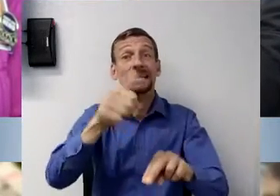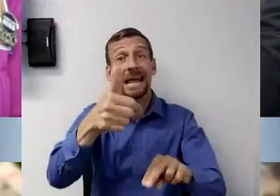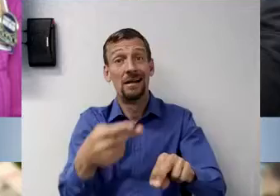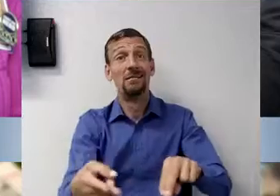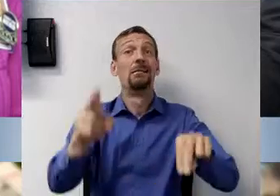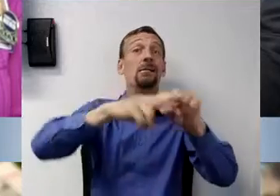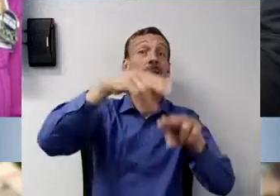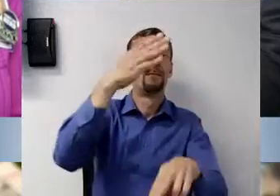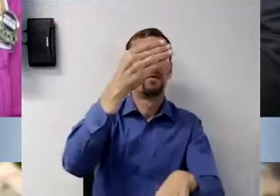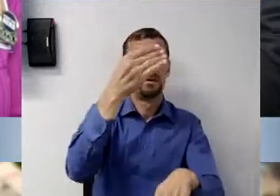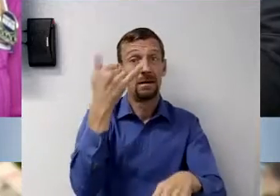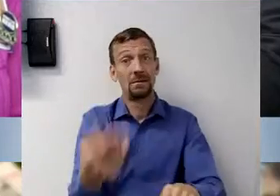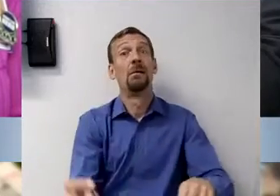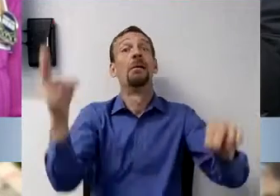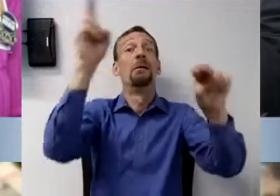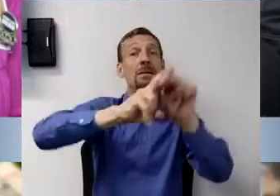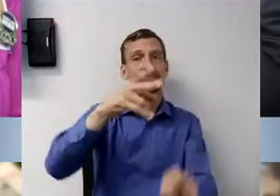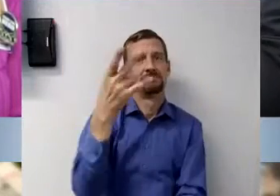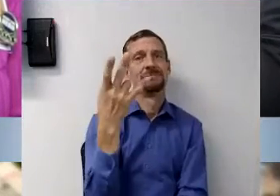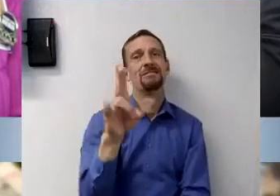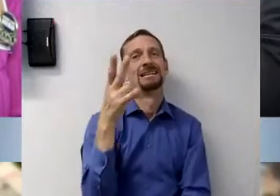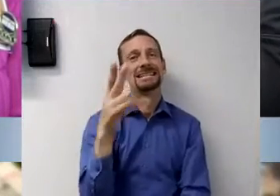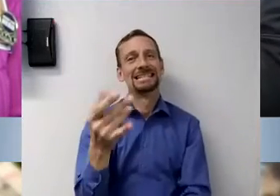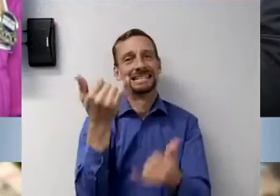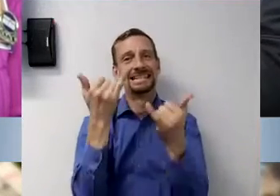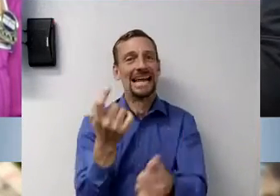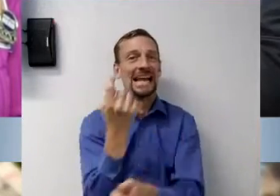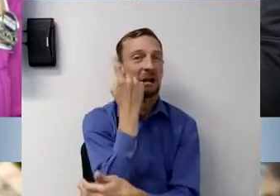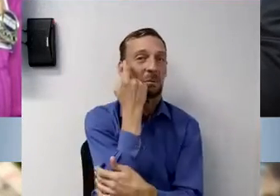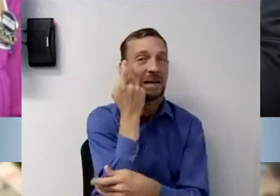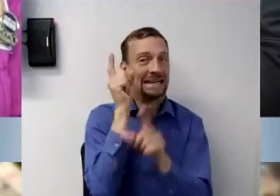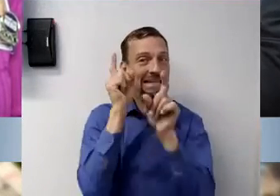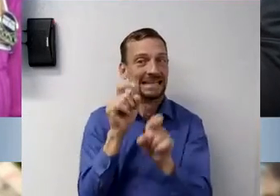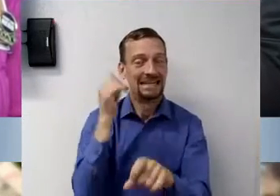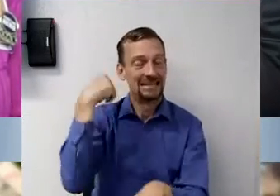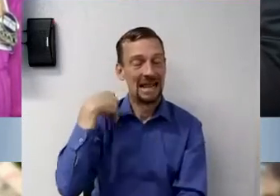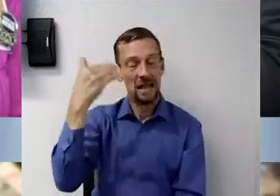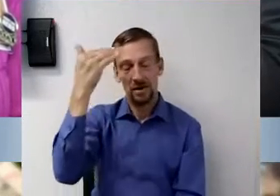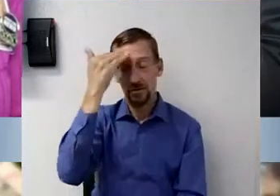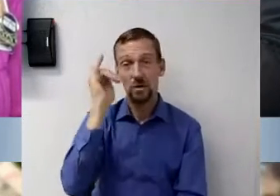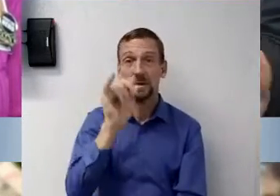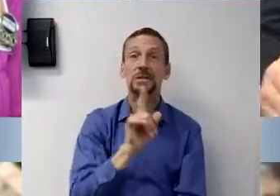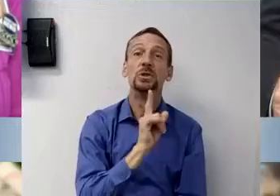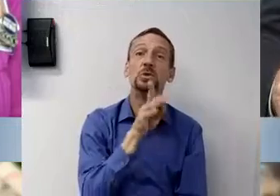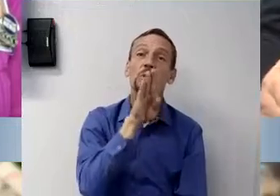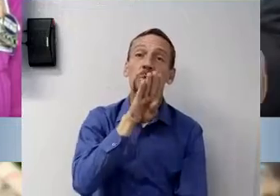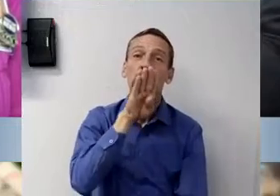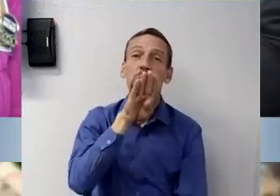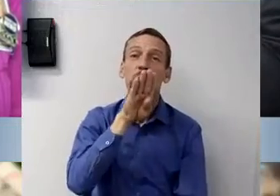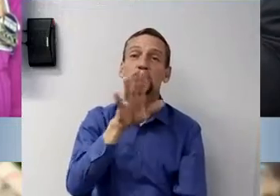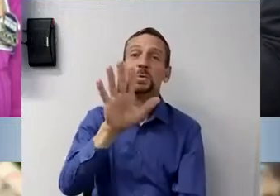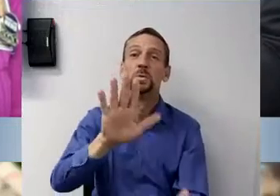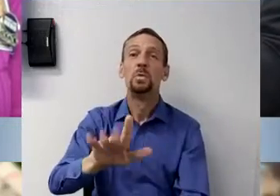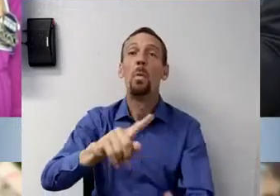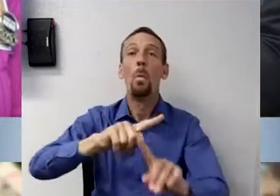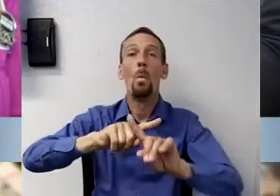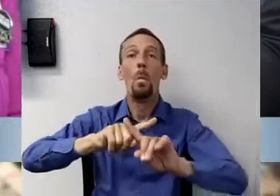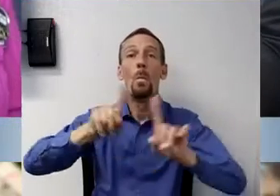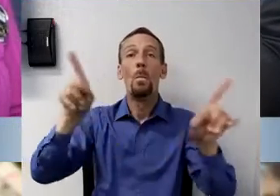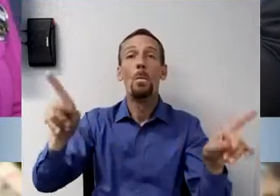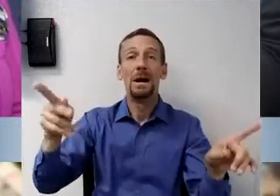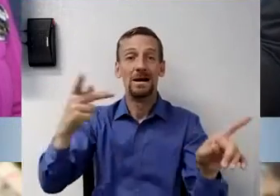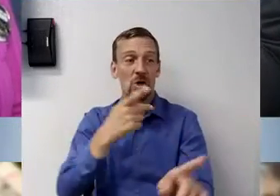that has been 17 days. And I understand that's incredibly frustrating. And what can Cahuilla Delta